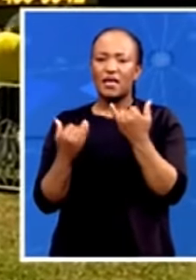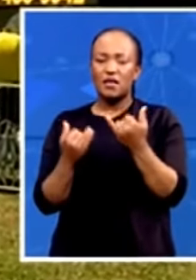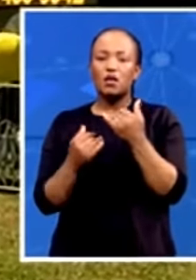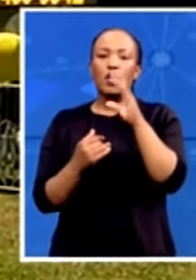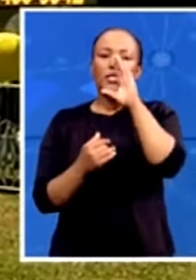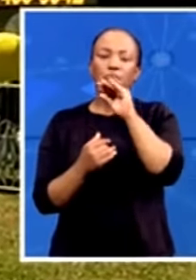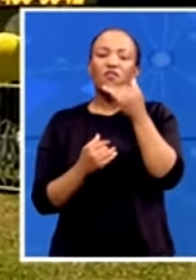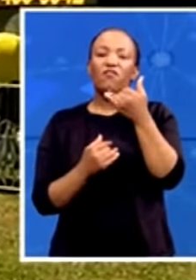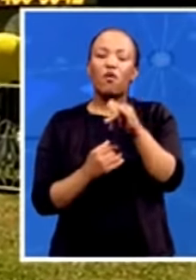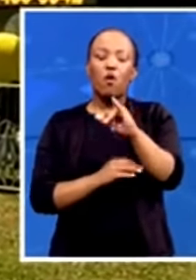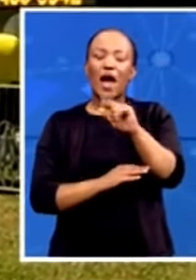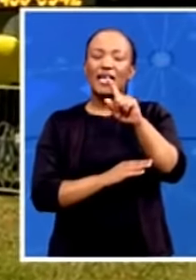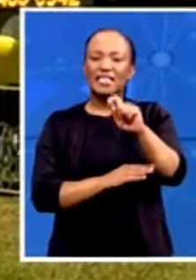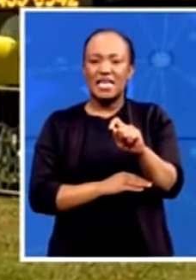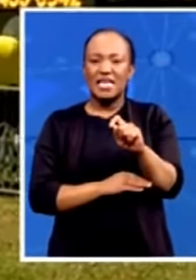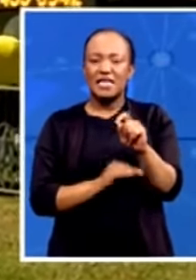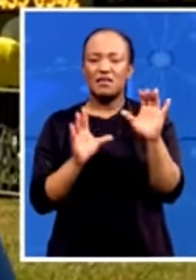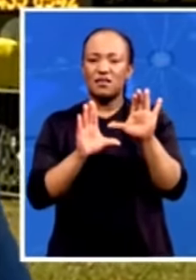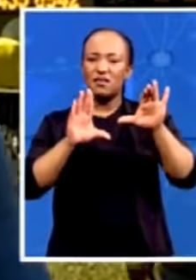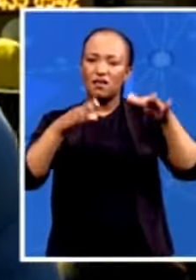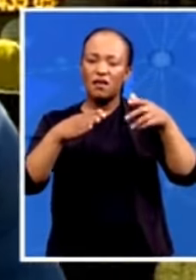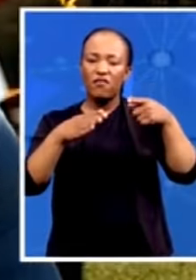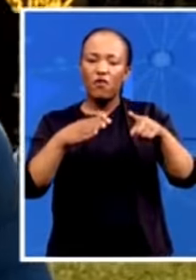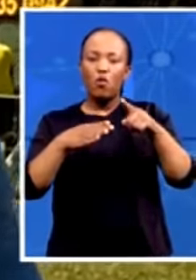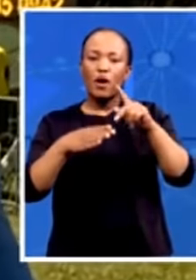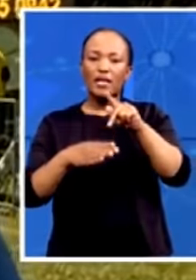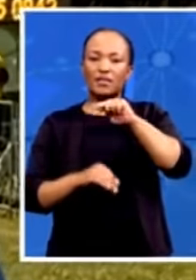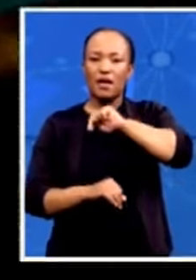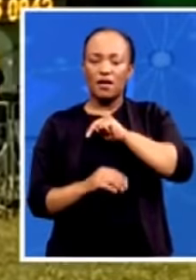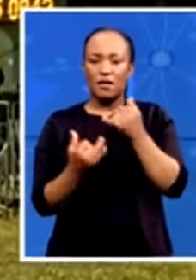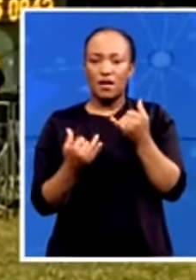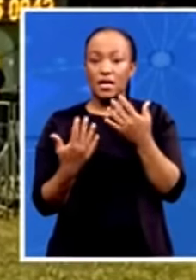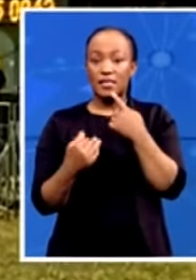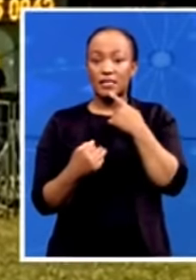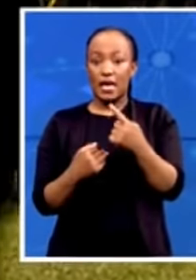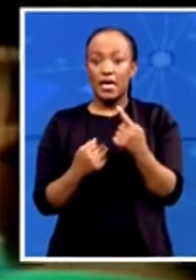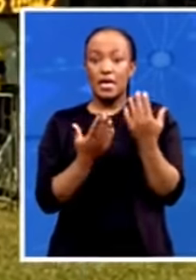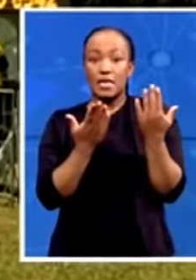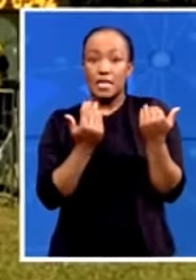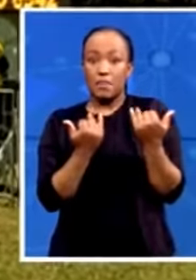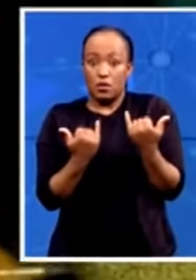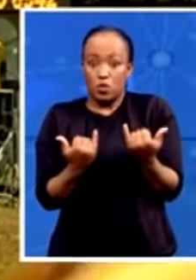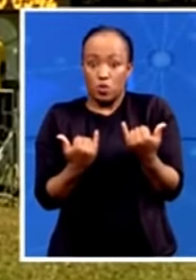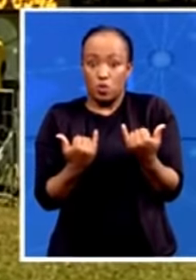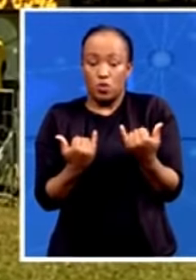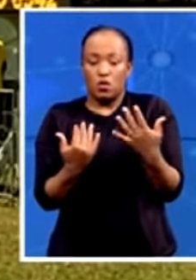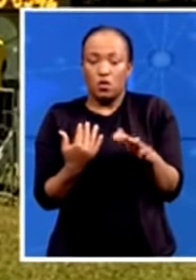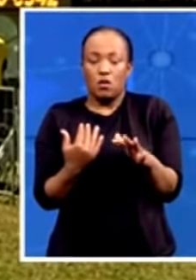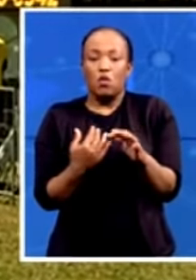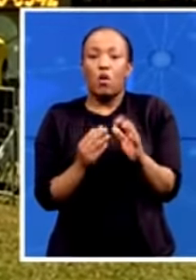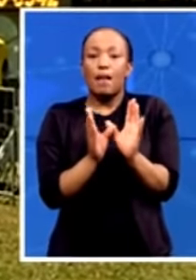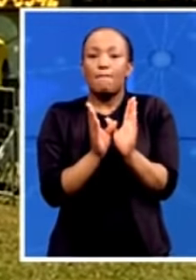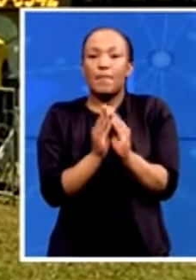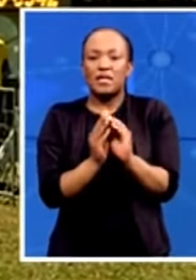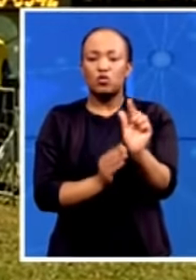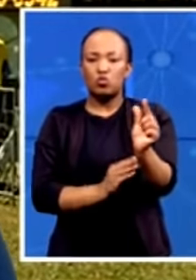in the province of Guazili Natal, saying that they are expecting this prayer meeting to commence shortly, but all indications